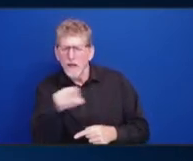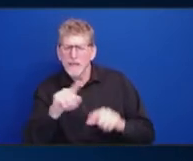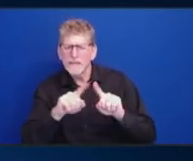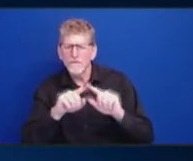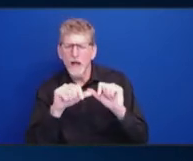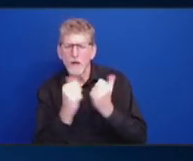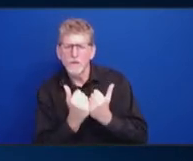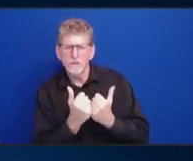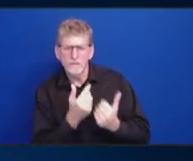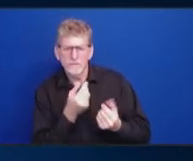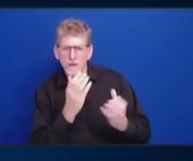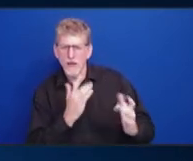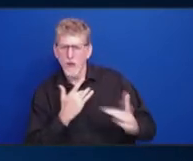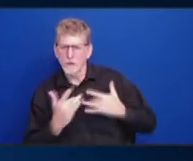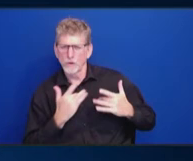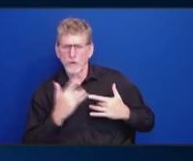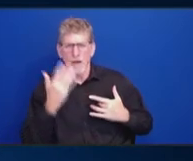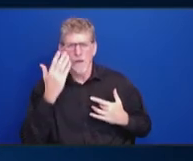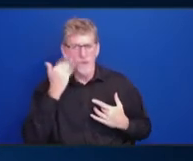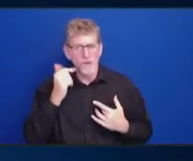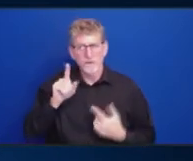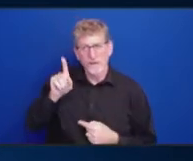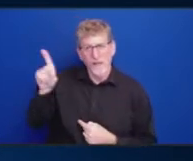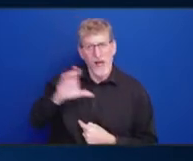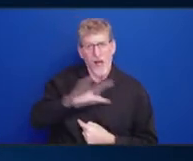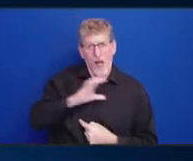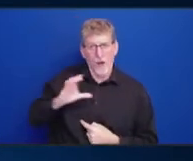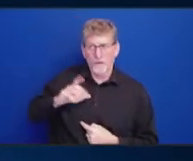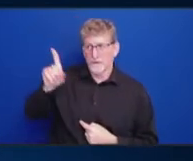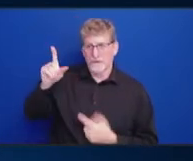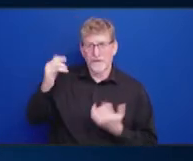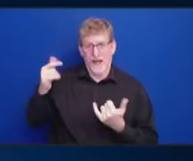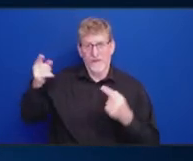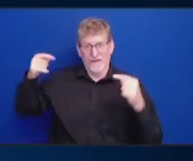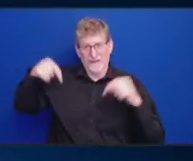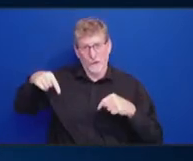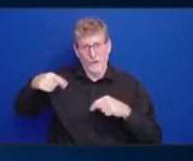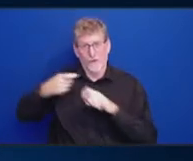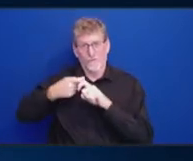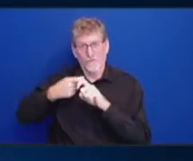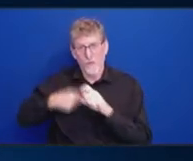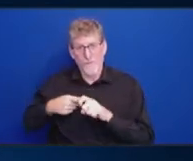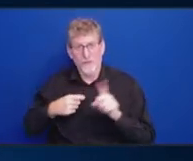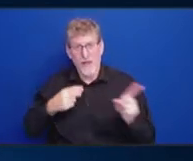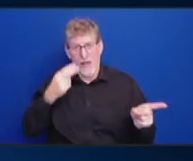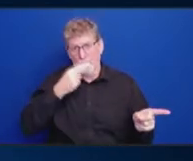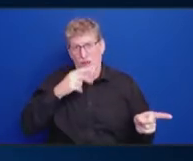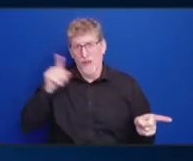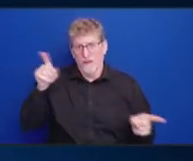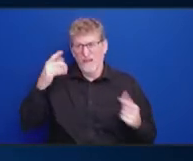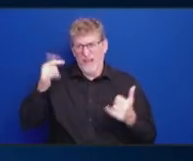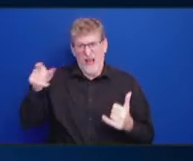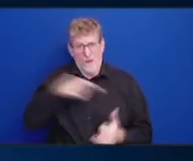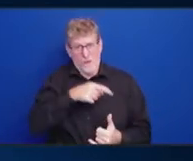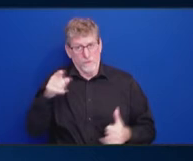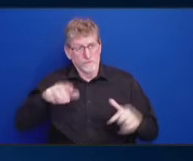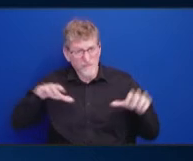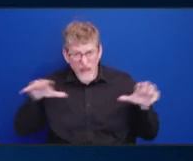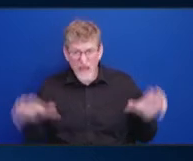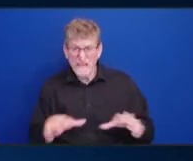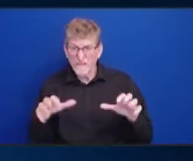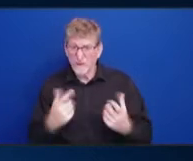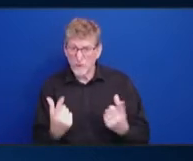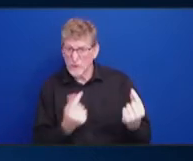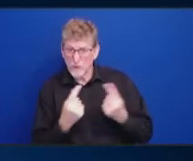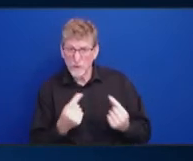people and Hawaii are actively addressing the issue. And it is in the headlines, and